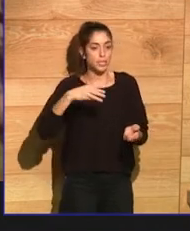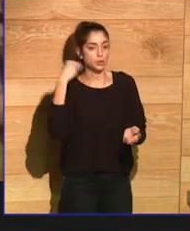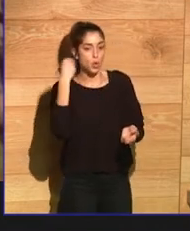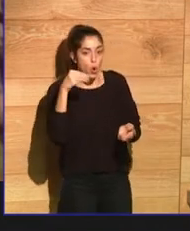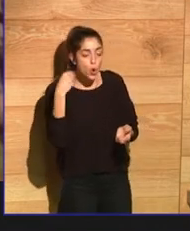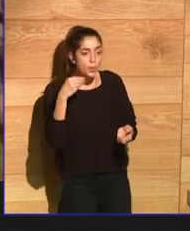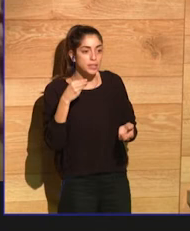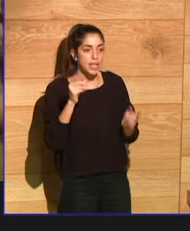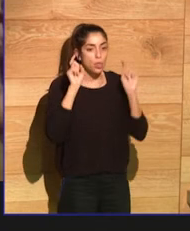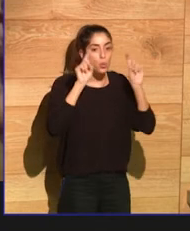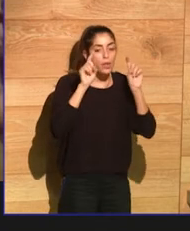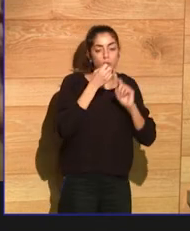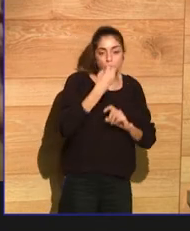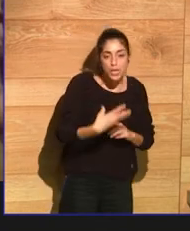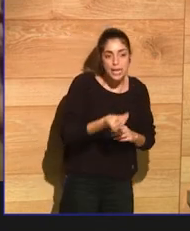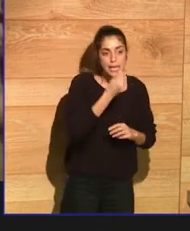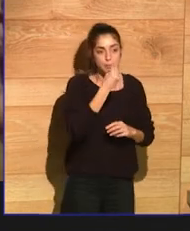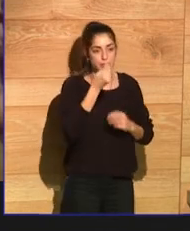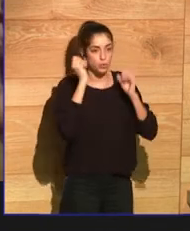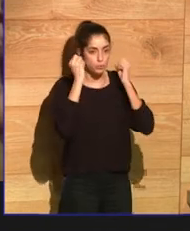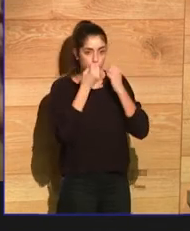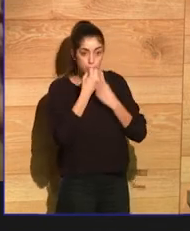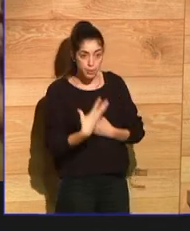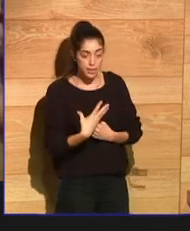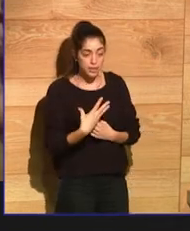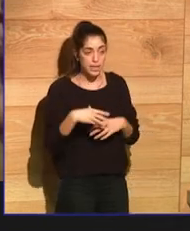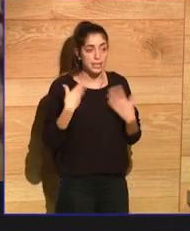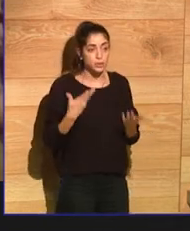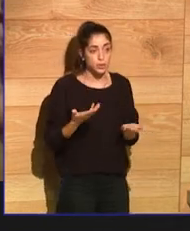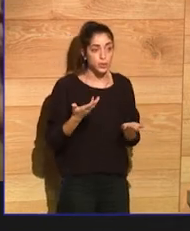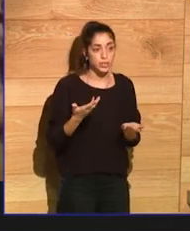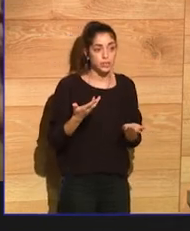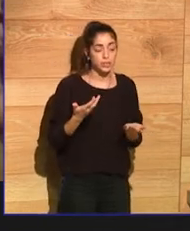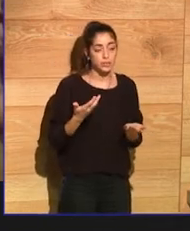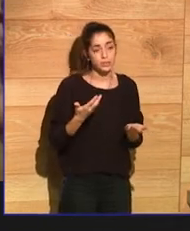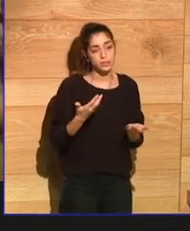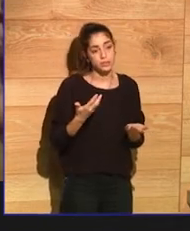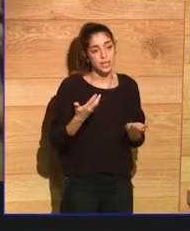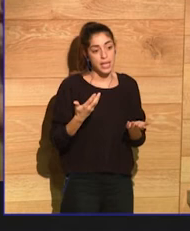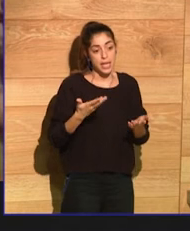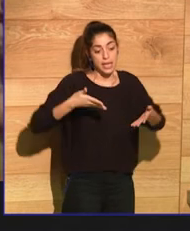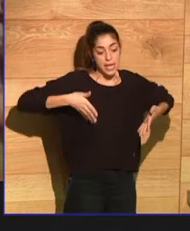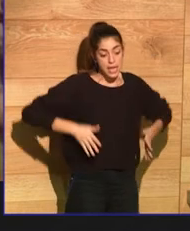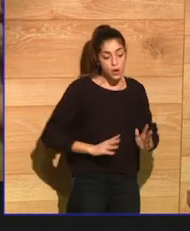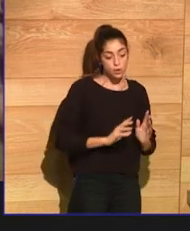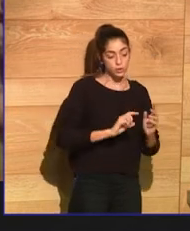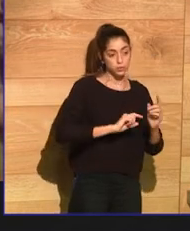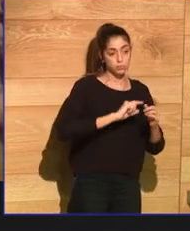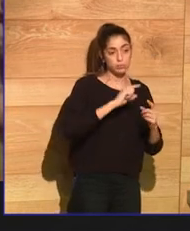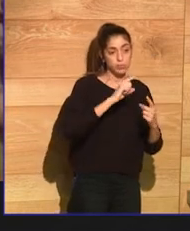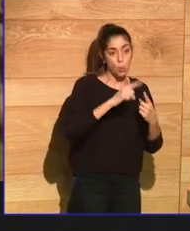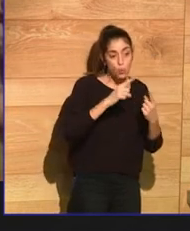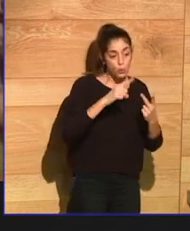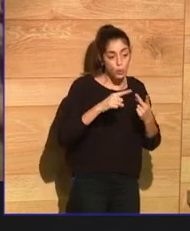they're second or third sons, they won't necessarily inherit a place in society. They won't inherit a business or a title.